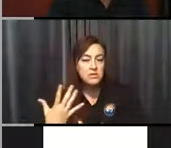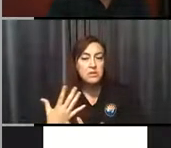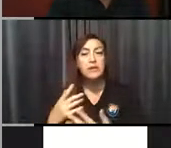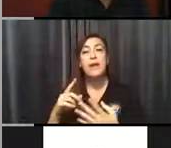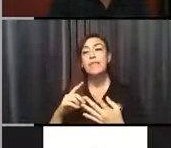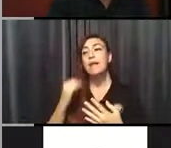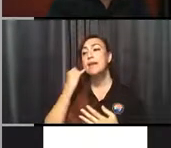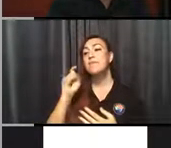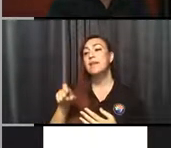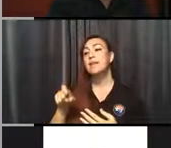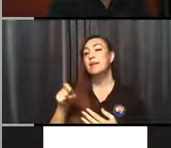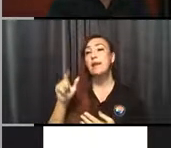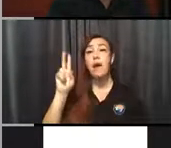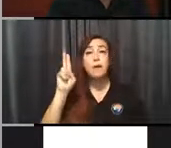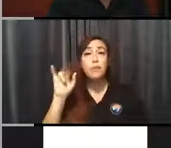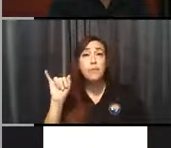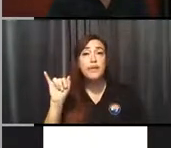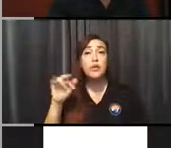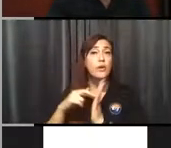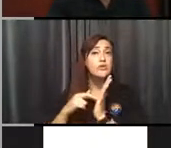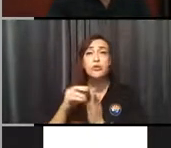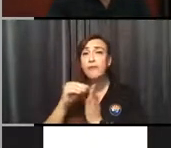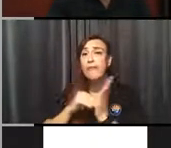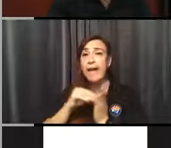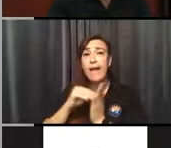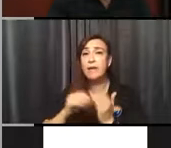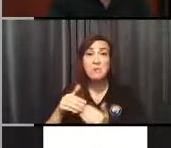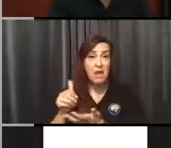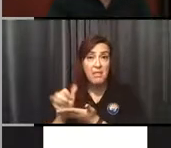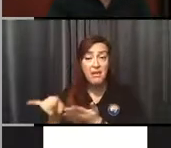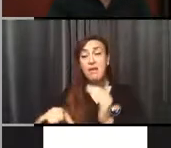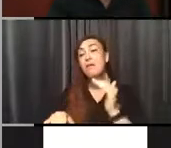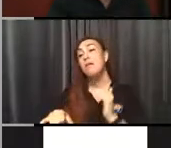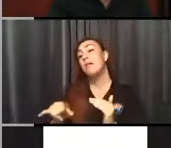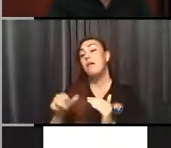or to register for unemployment, we help them with that. We also help them with resumes.